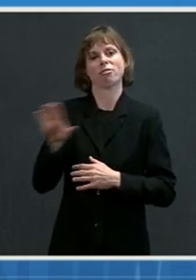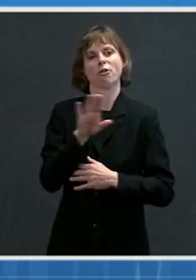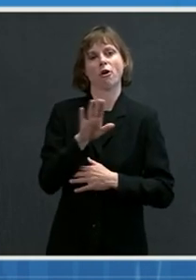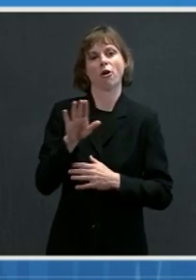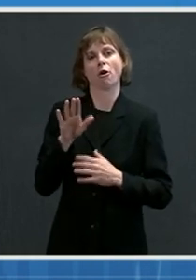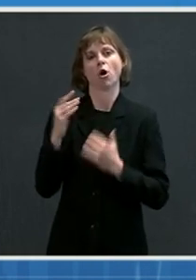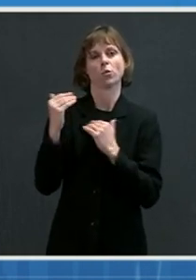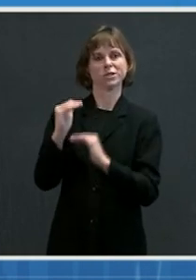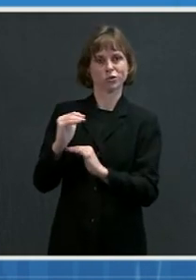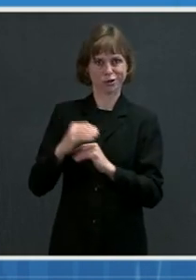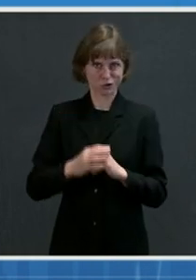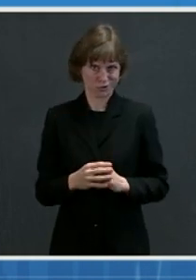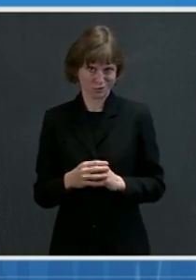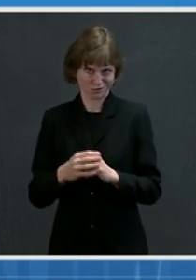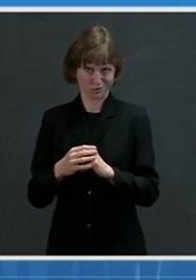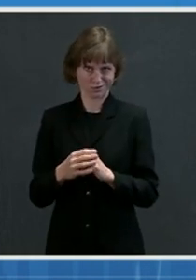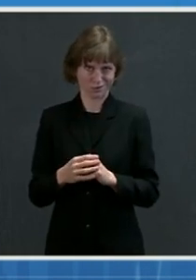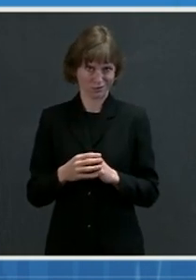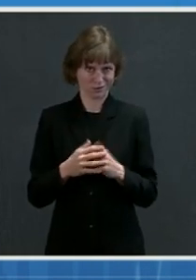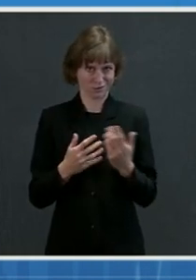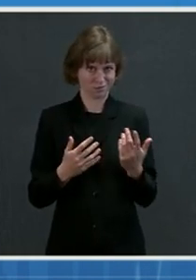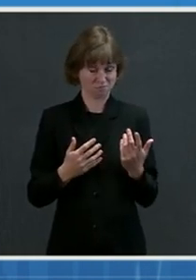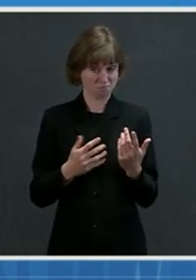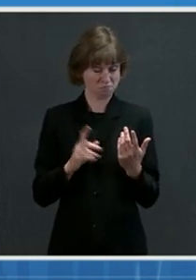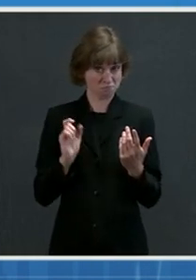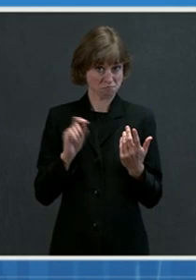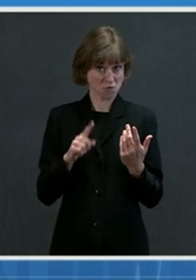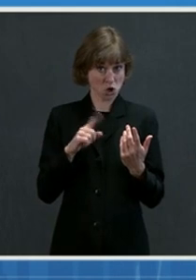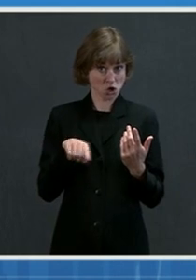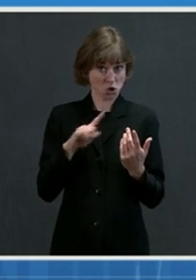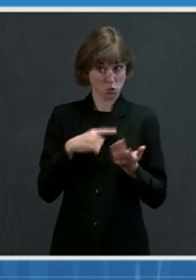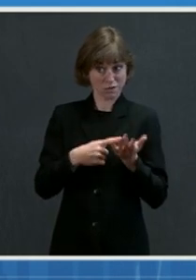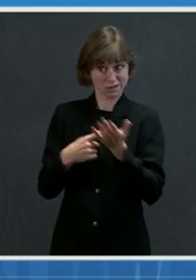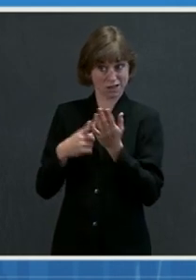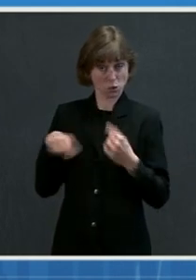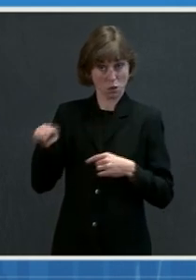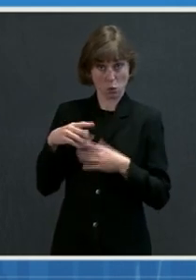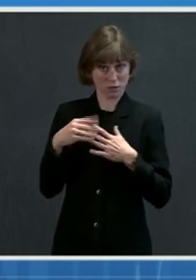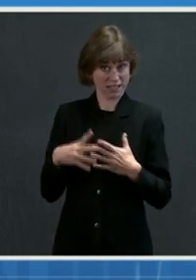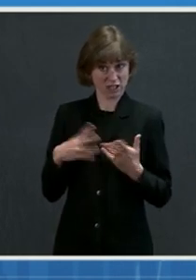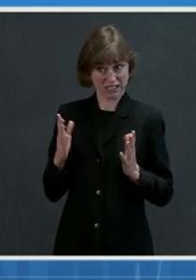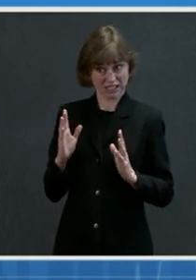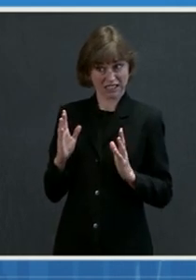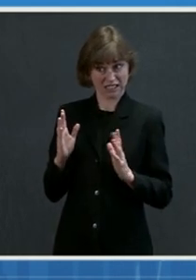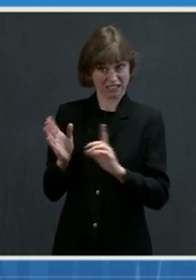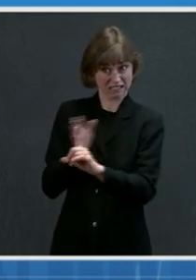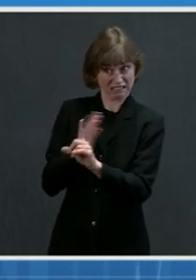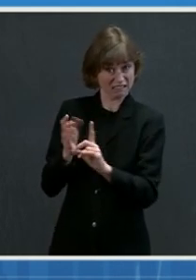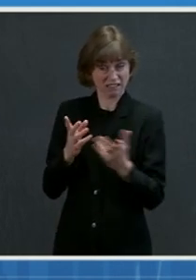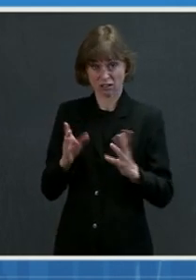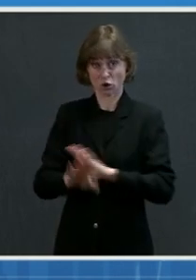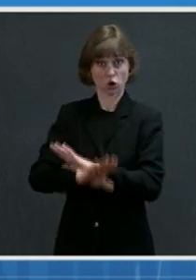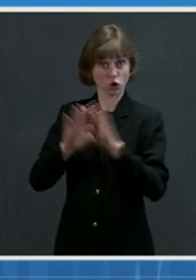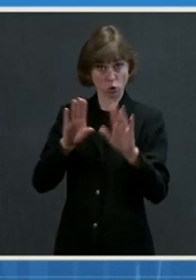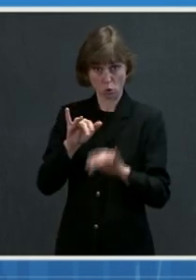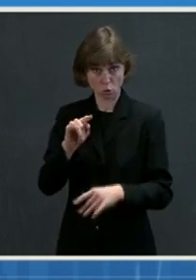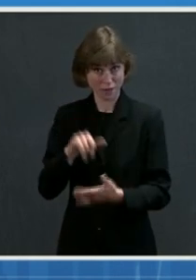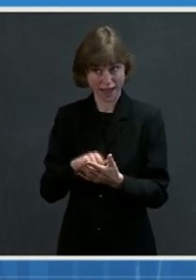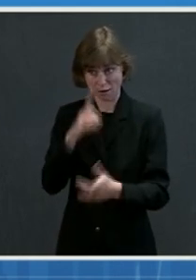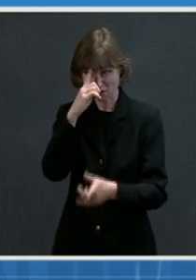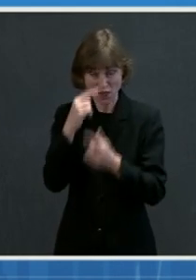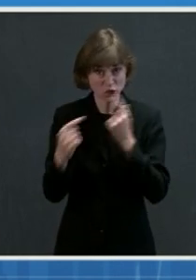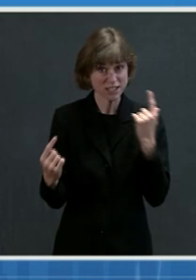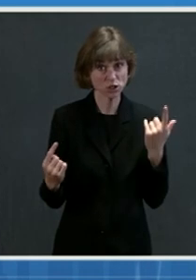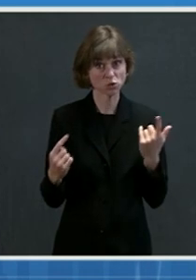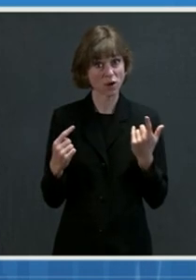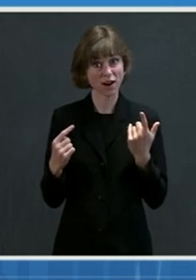Specifically, are you in conversations with these state leaders urging them not to do this? Are they disagreeing in these